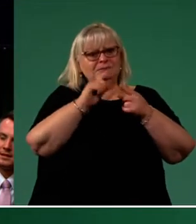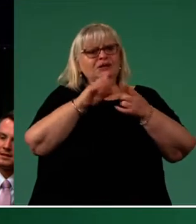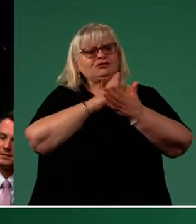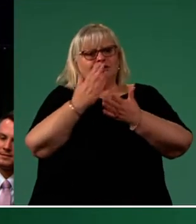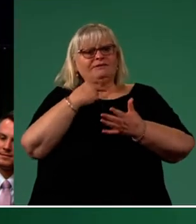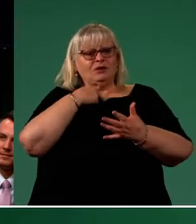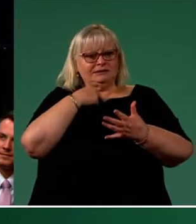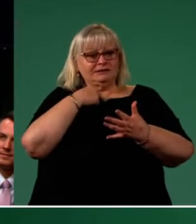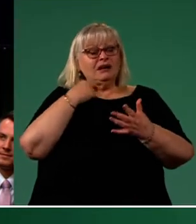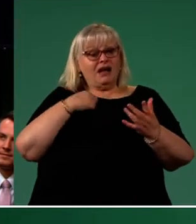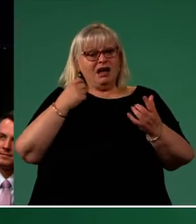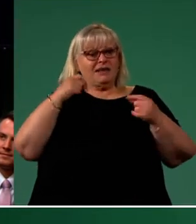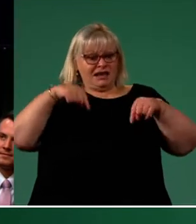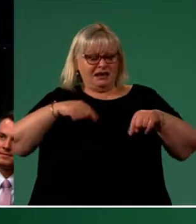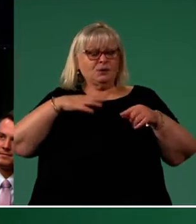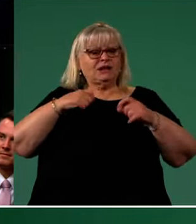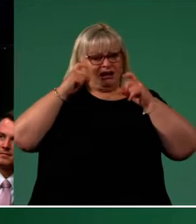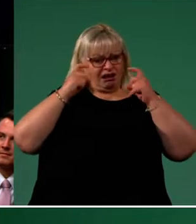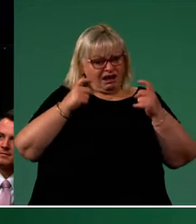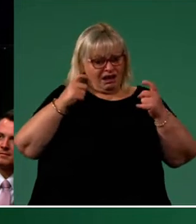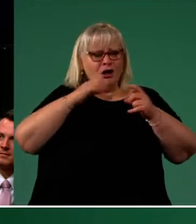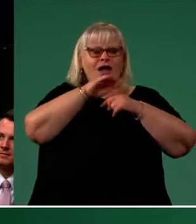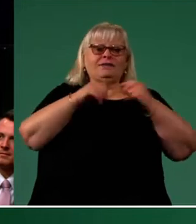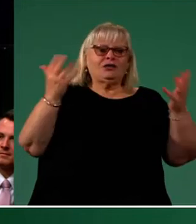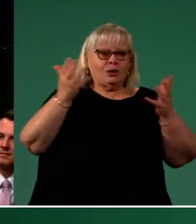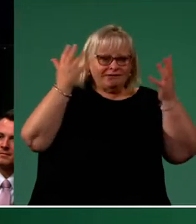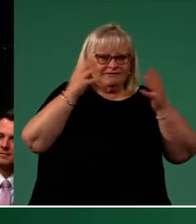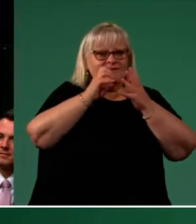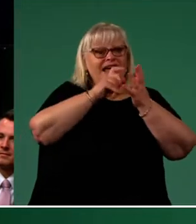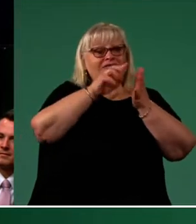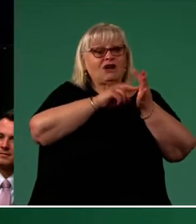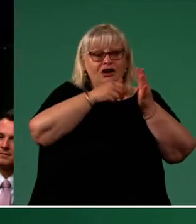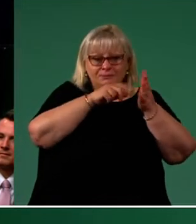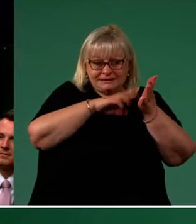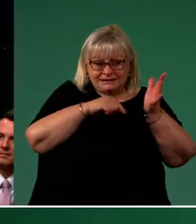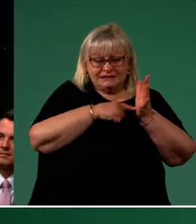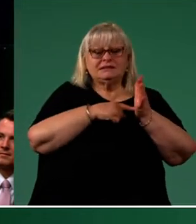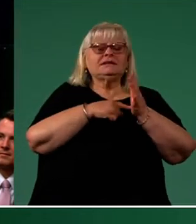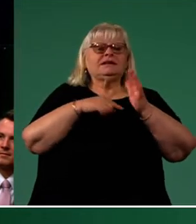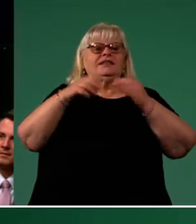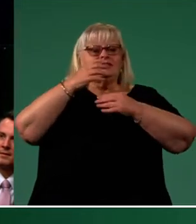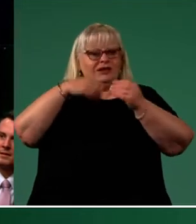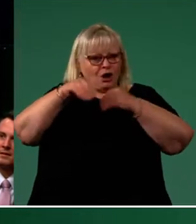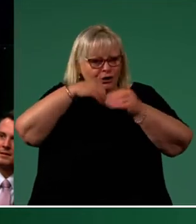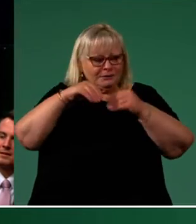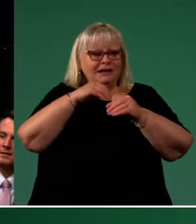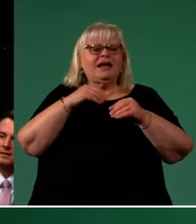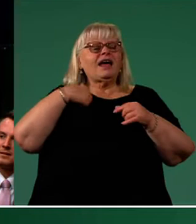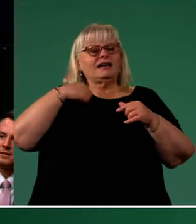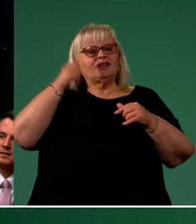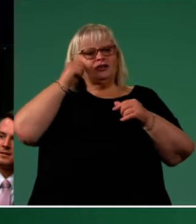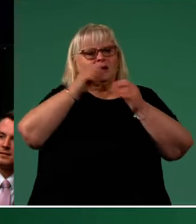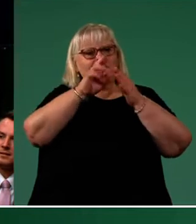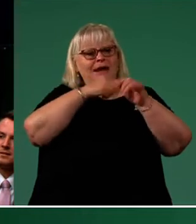because I care about the environment. I'm here because I want our economy to grow and I'm here because Bennelong needs a strong voice in